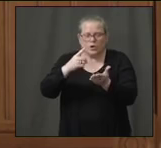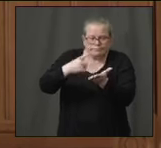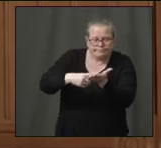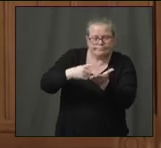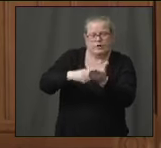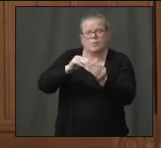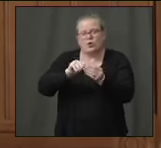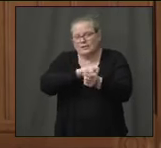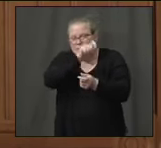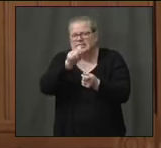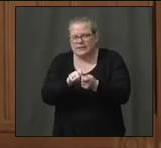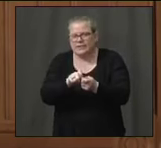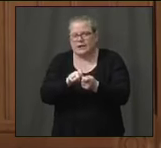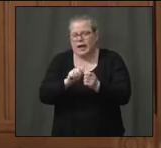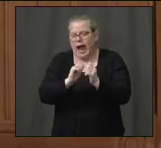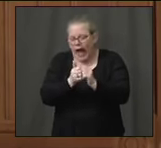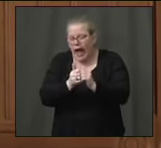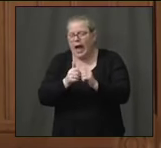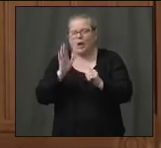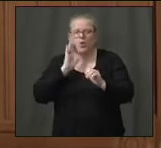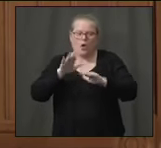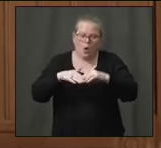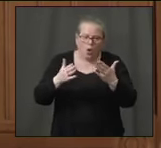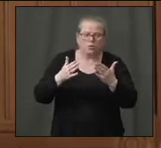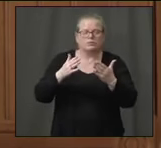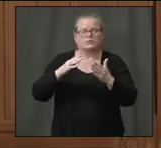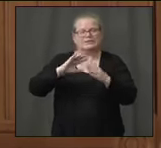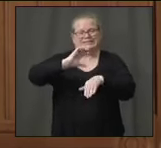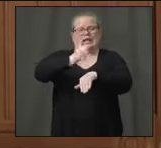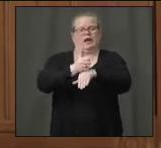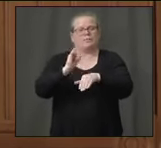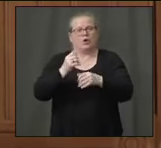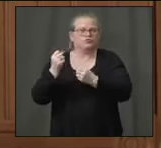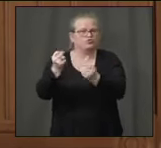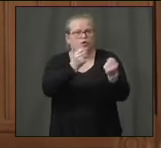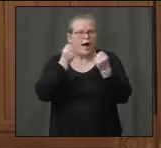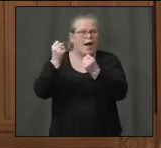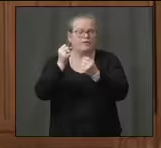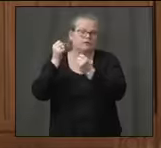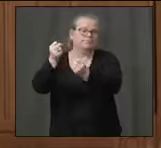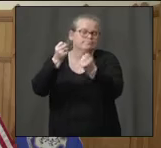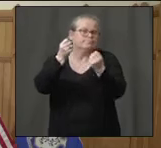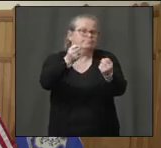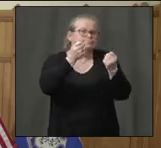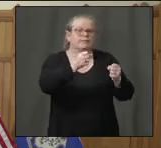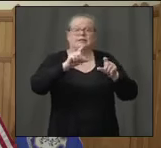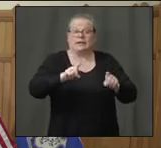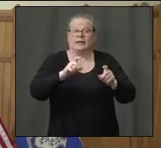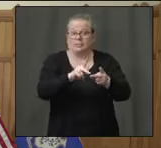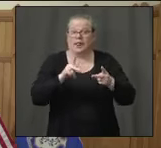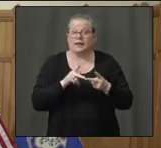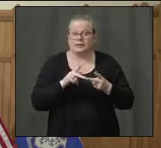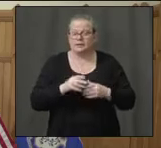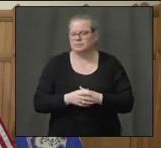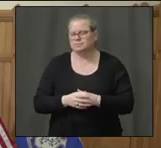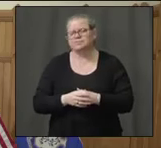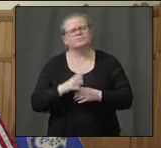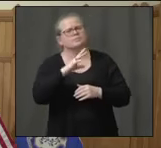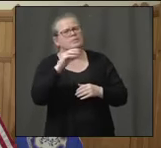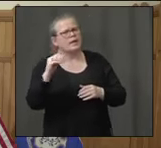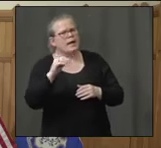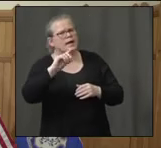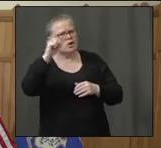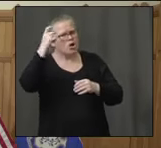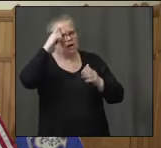around how we're going to advance these mobile test sites. And speaking of locations, Governor, you mentioned taking those to nursing homes,